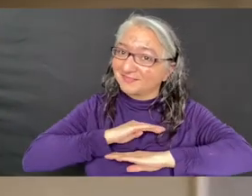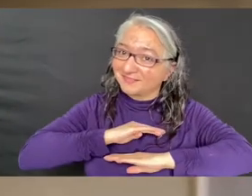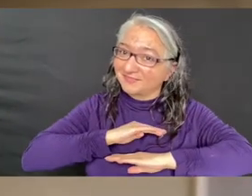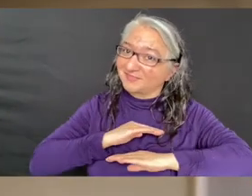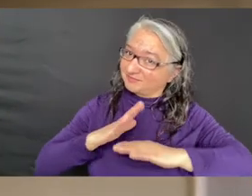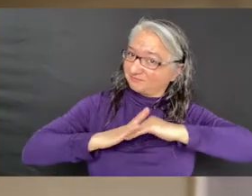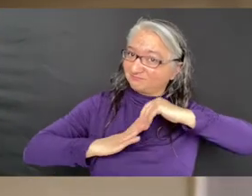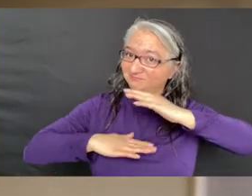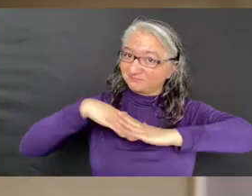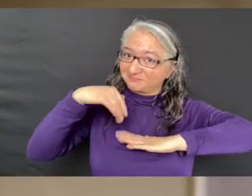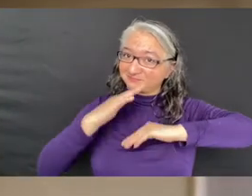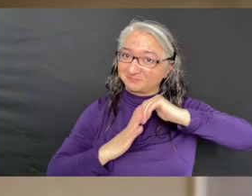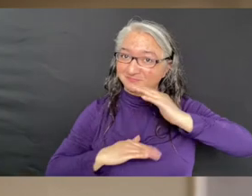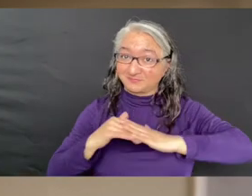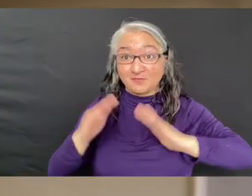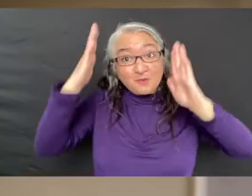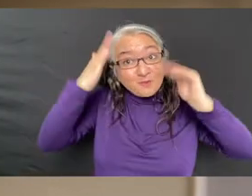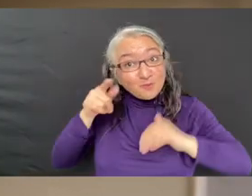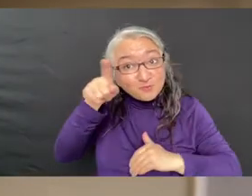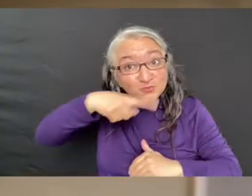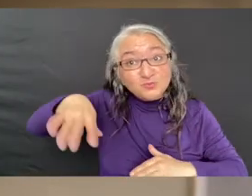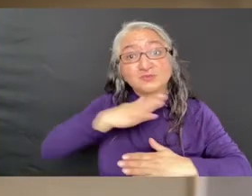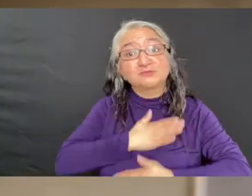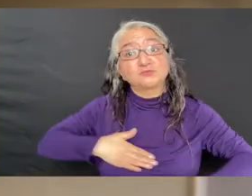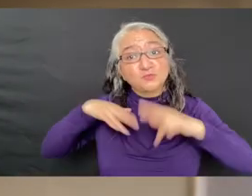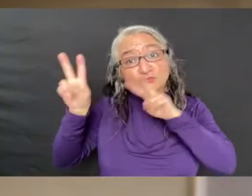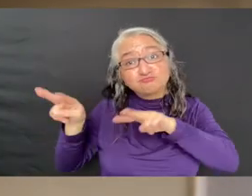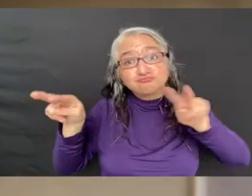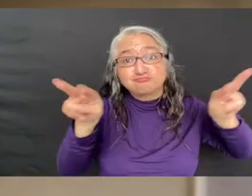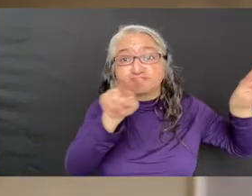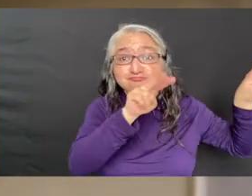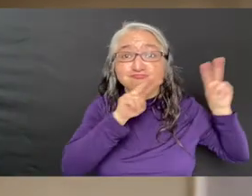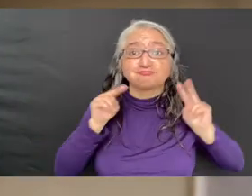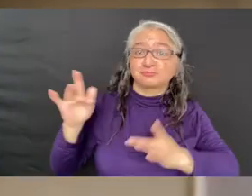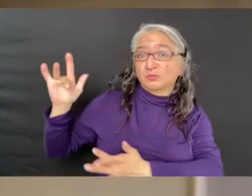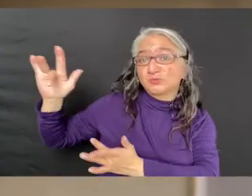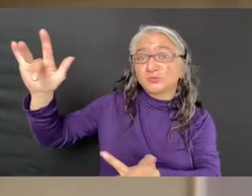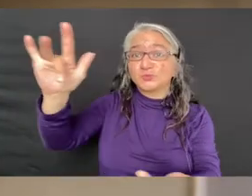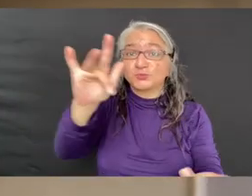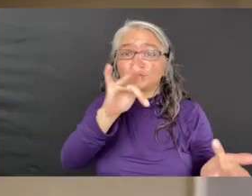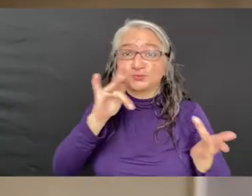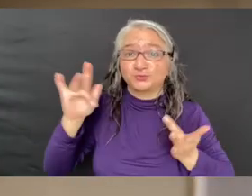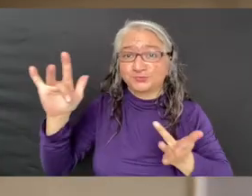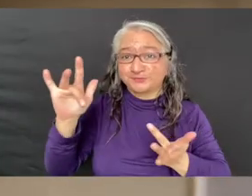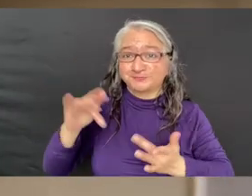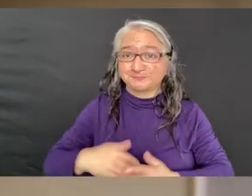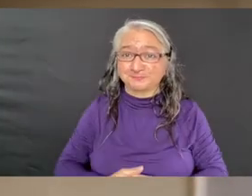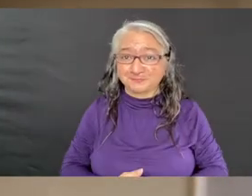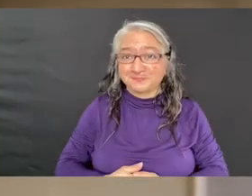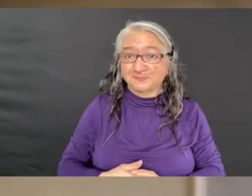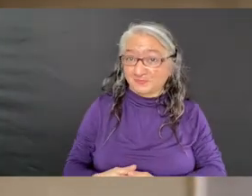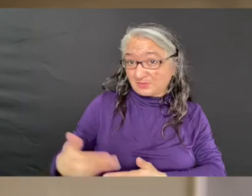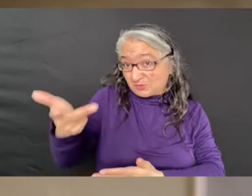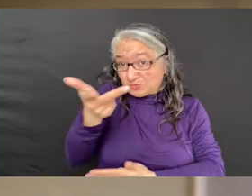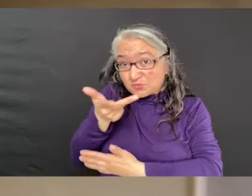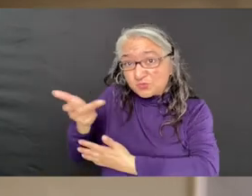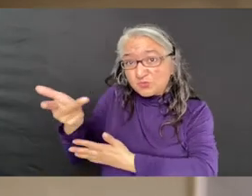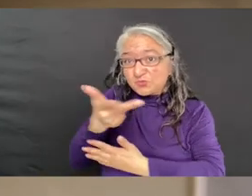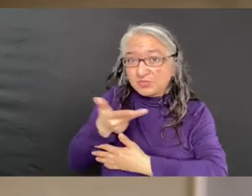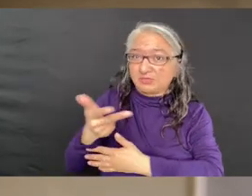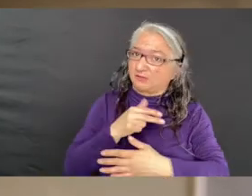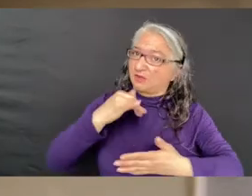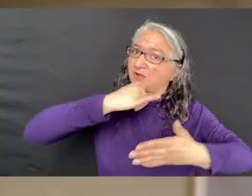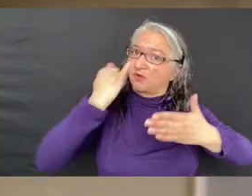I hope that you enjoy taking this tour of Language of Detail with me. The work of Christine Kerouac, Paul